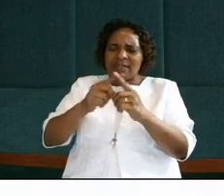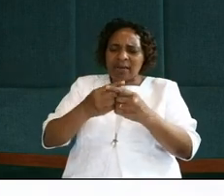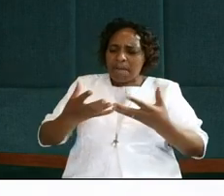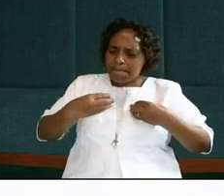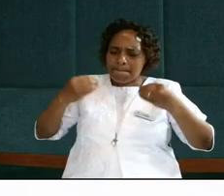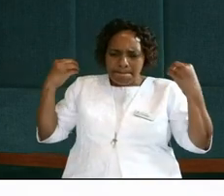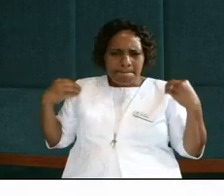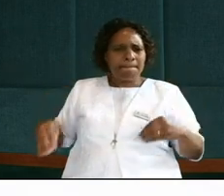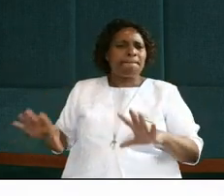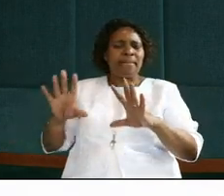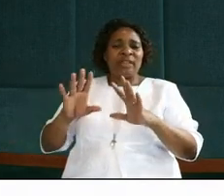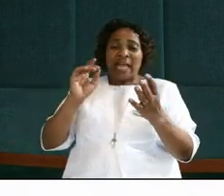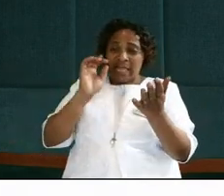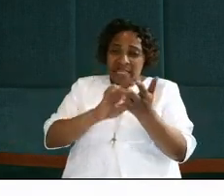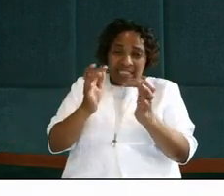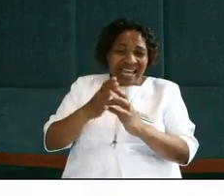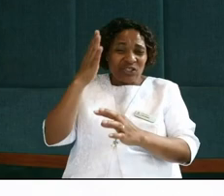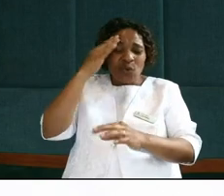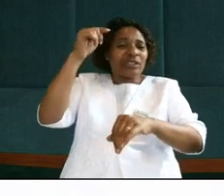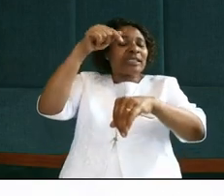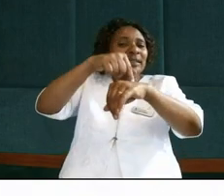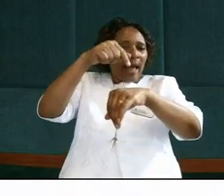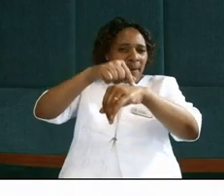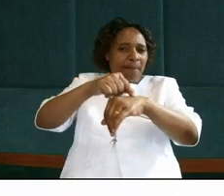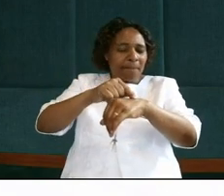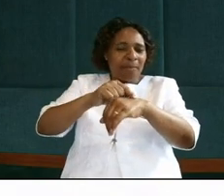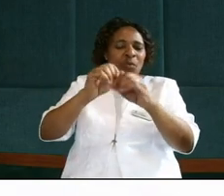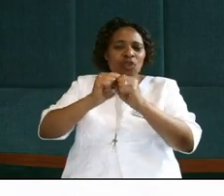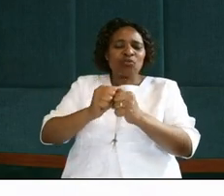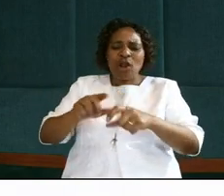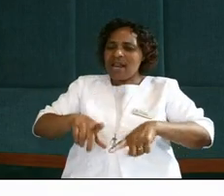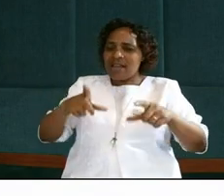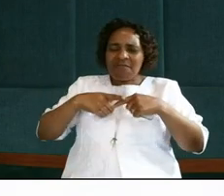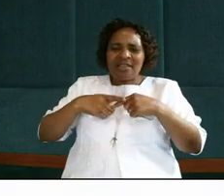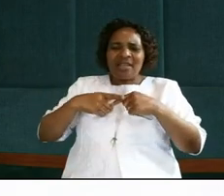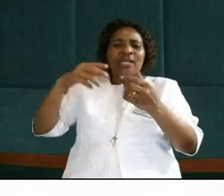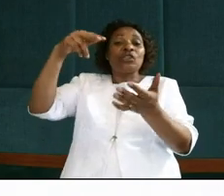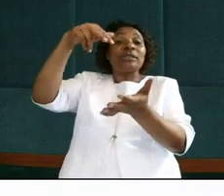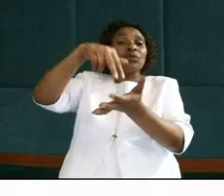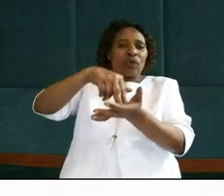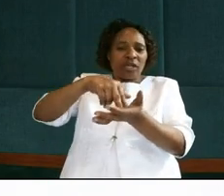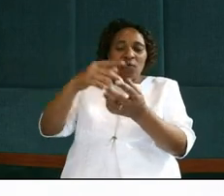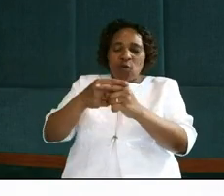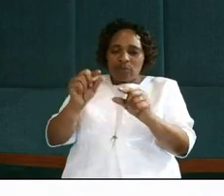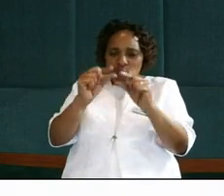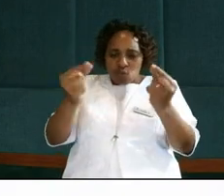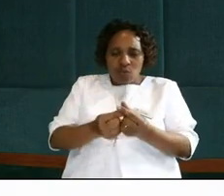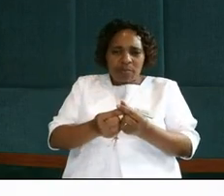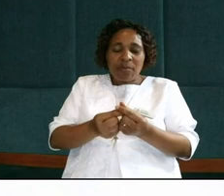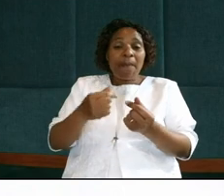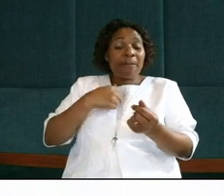garments, when Jesus knew the time he was living in, he rose from the feast, and I'm